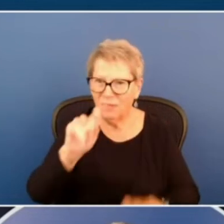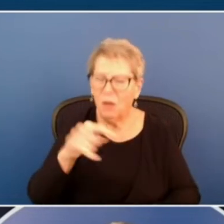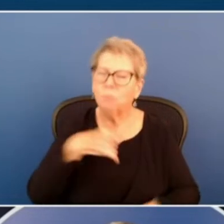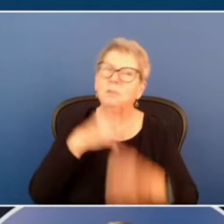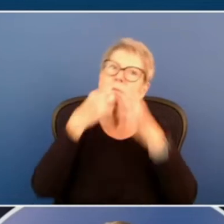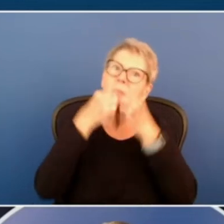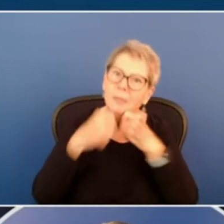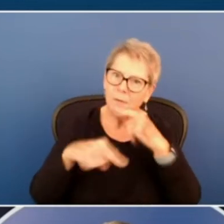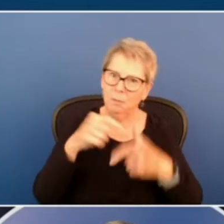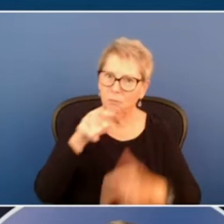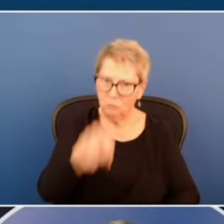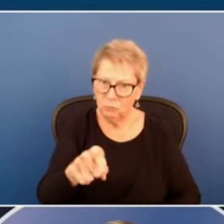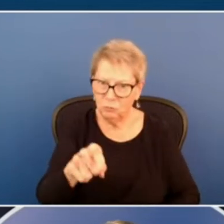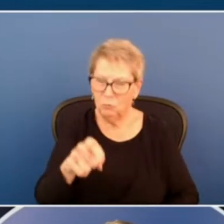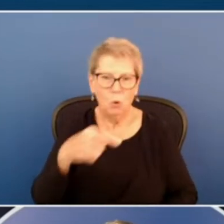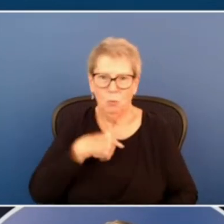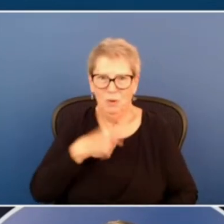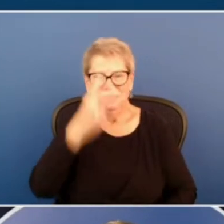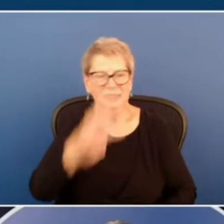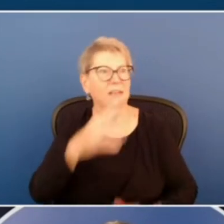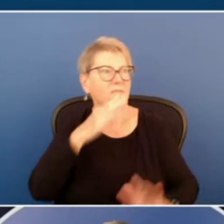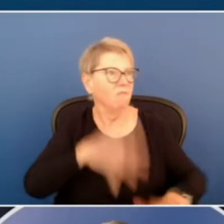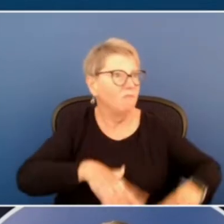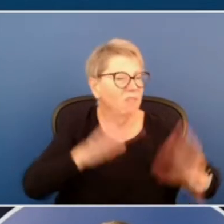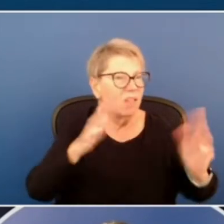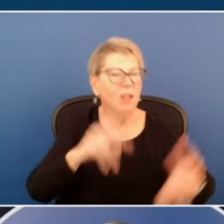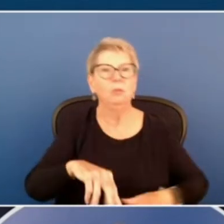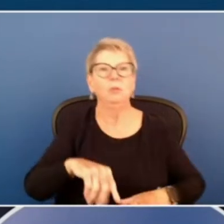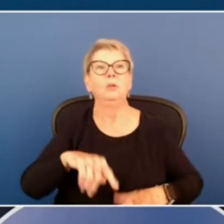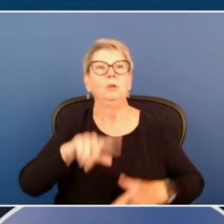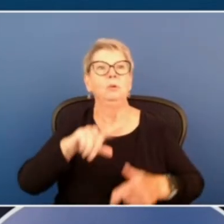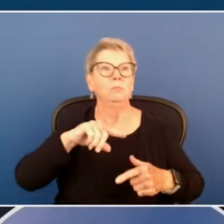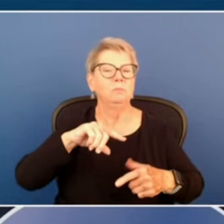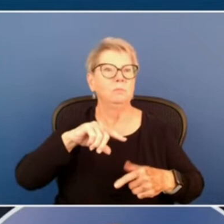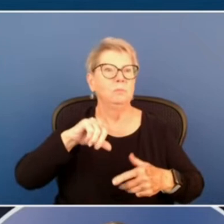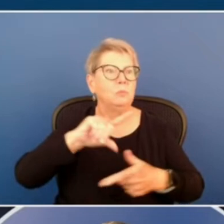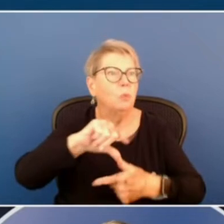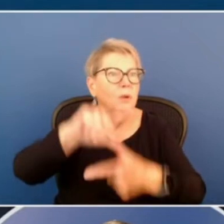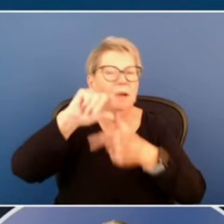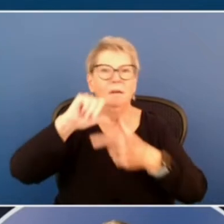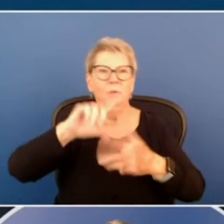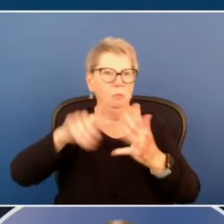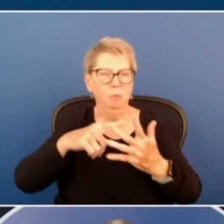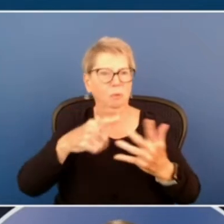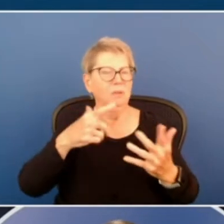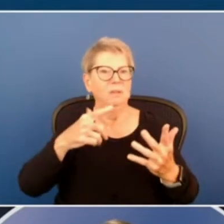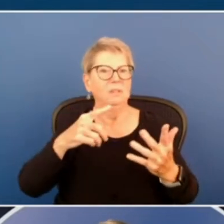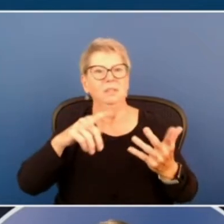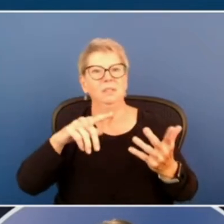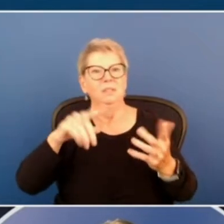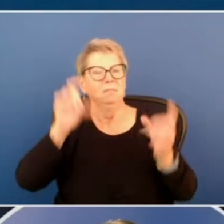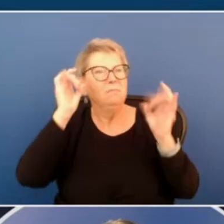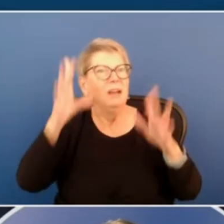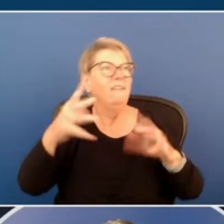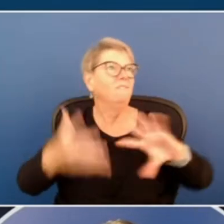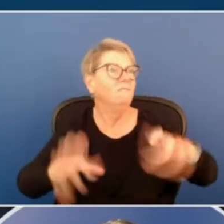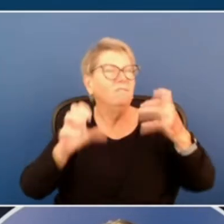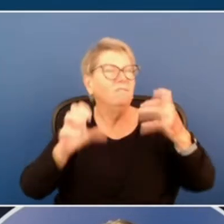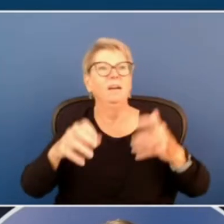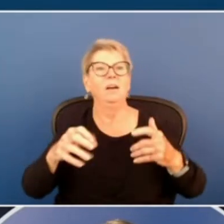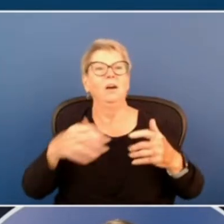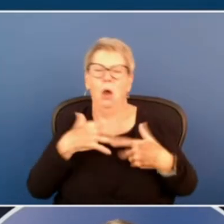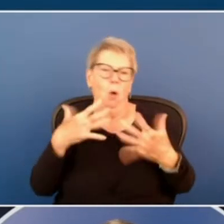We've lost too many people in flooding and tornadoes to a pandemic to senseless acts of violence. We don't want to lose one more Kentuckian.